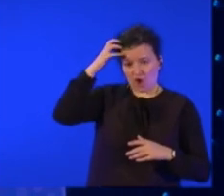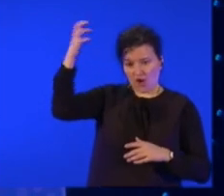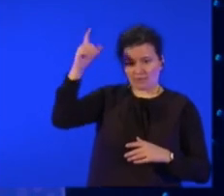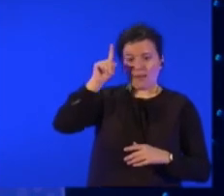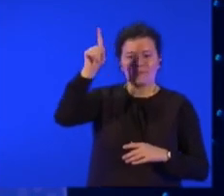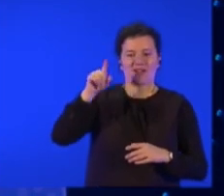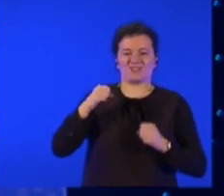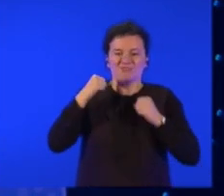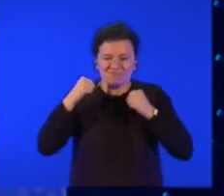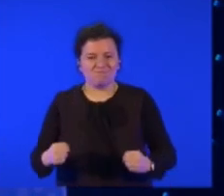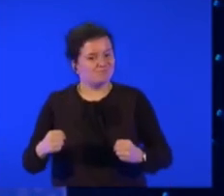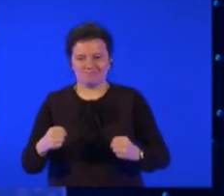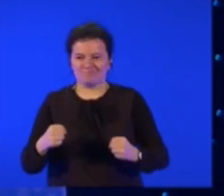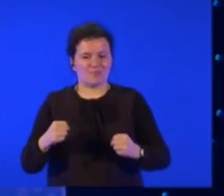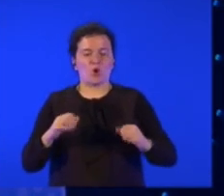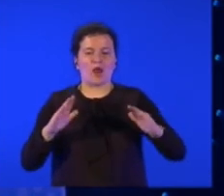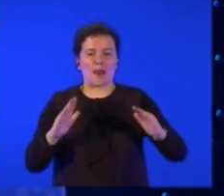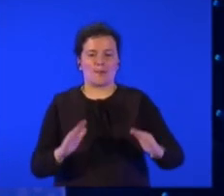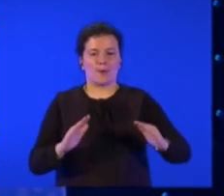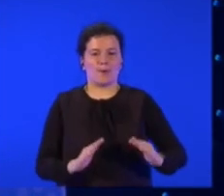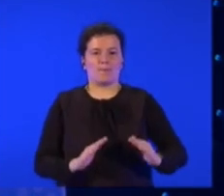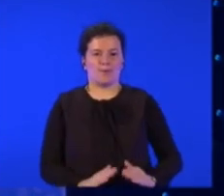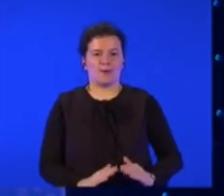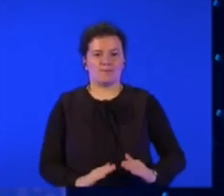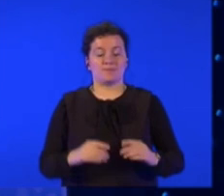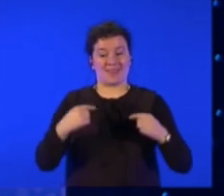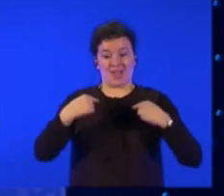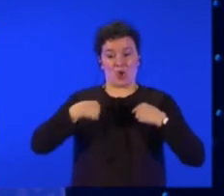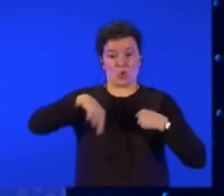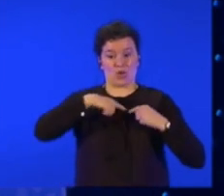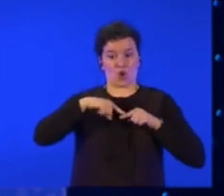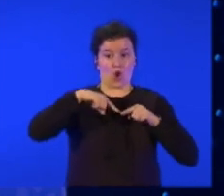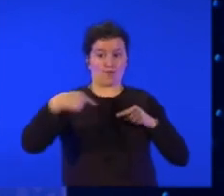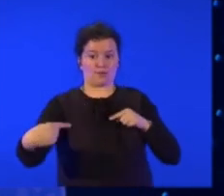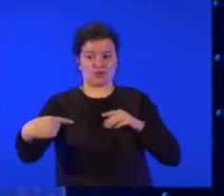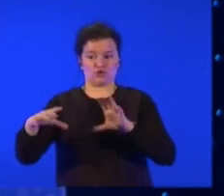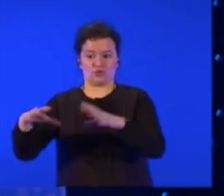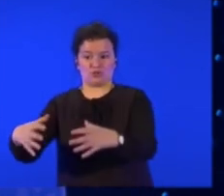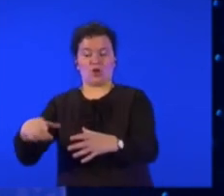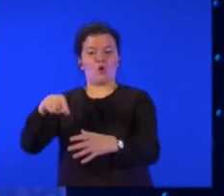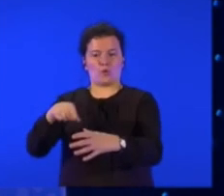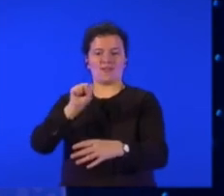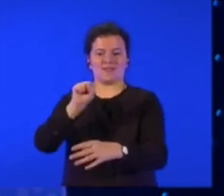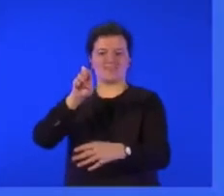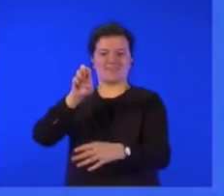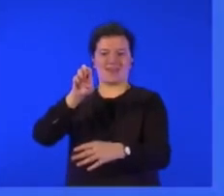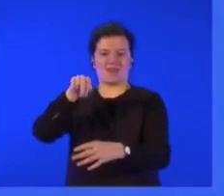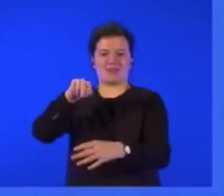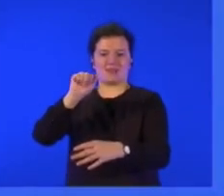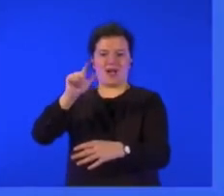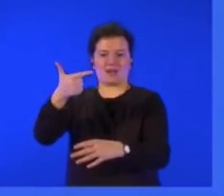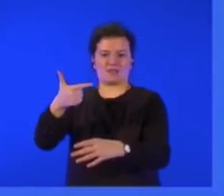other hand, we, the opposition, have won the Senate, the upper chamber. Just